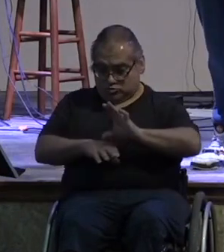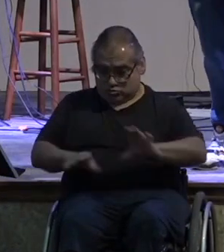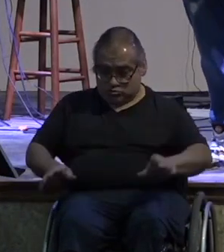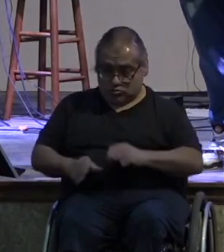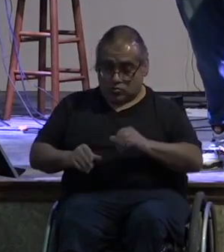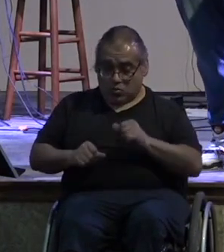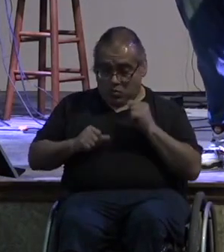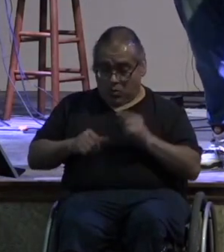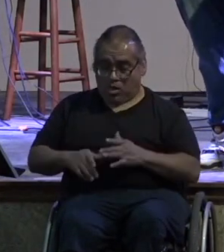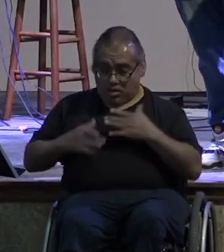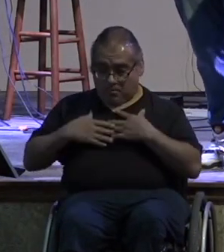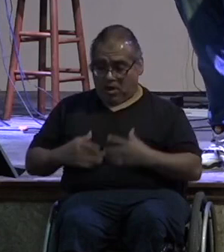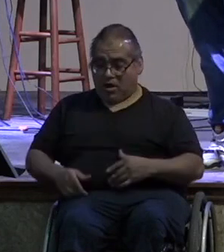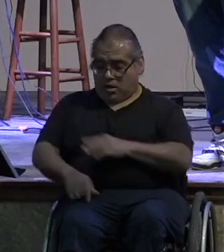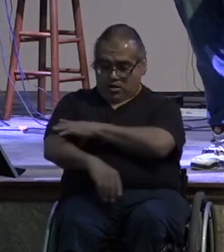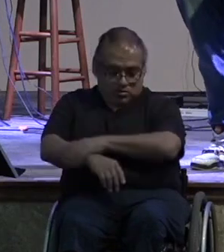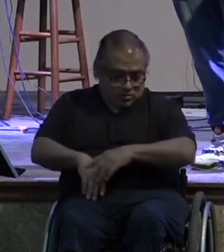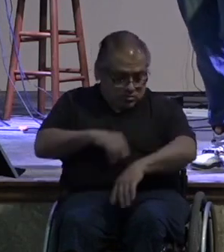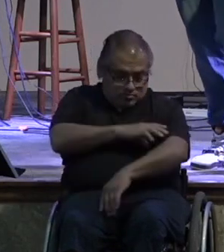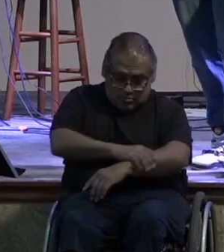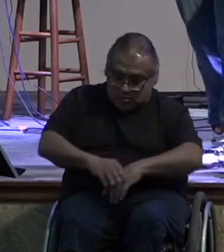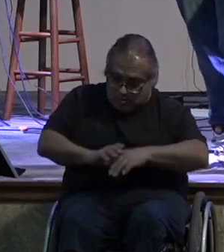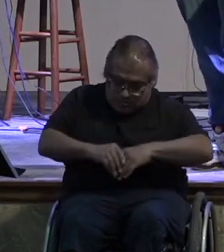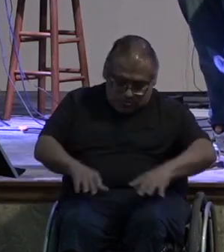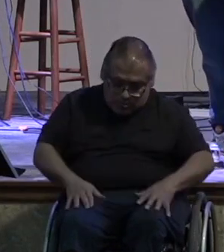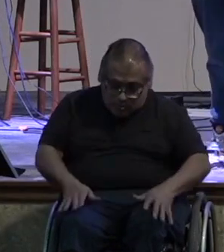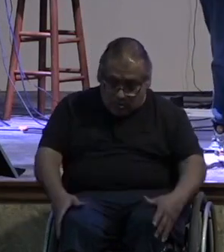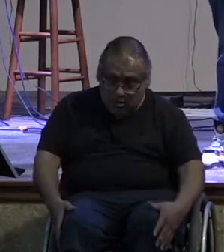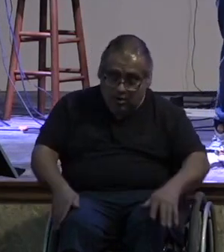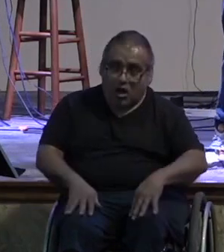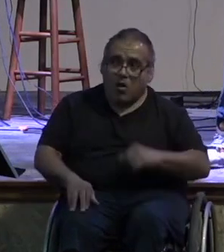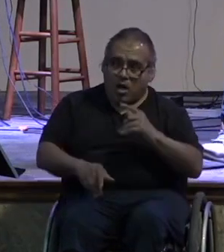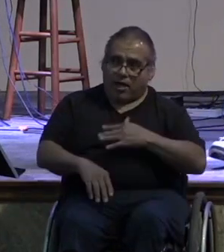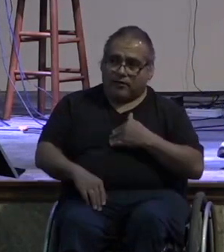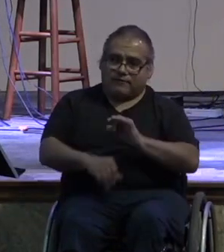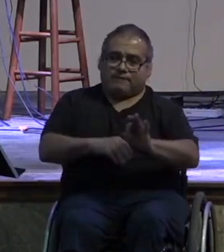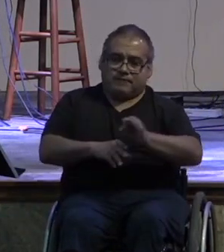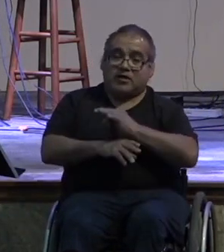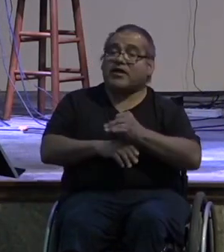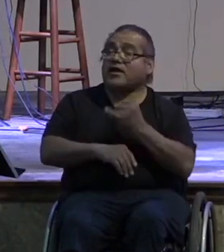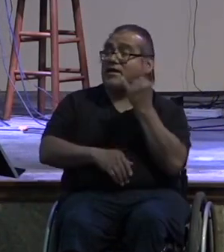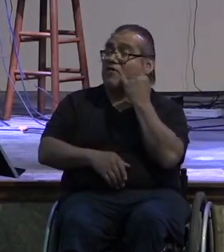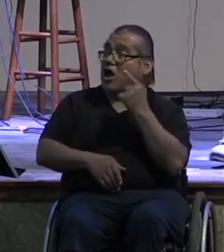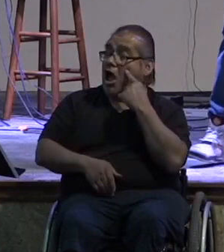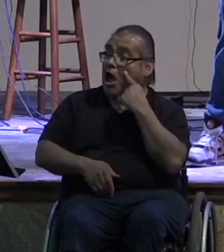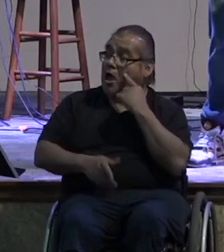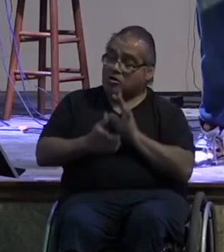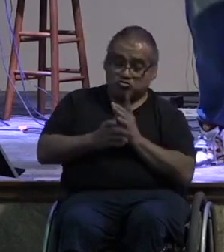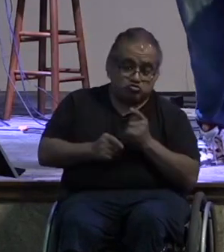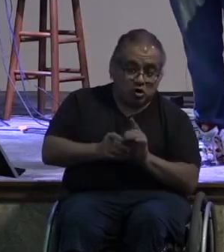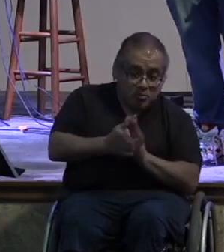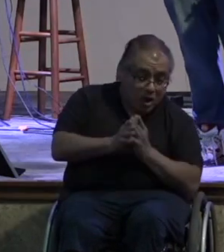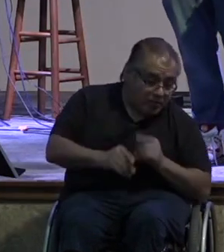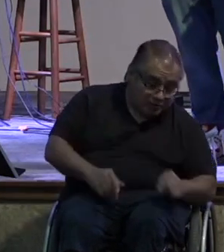of your body have a role your arm does a function your hand does a function your foot does a function right and if an eye tries to be a toe it's going to have a really